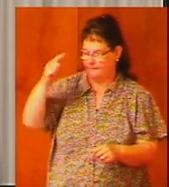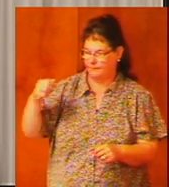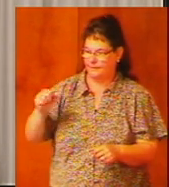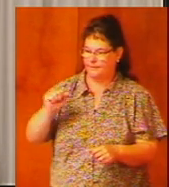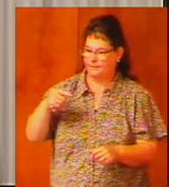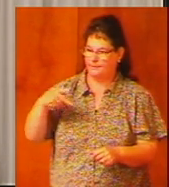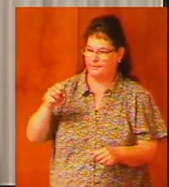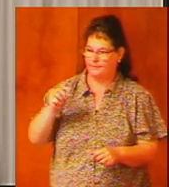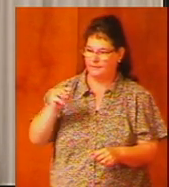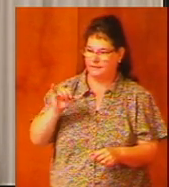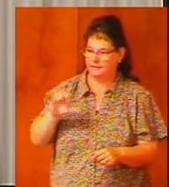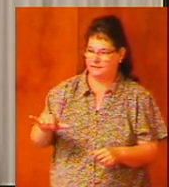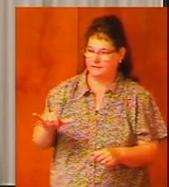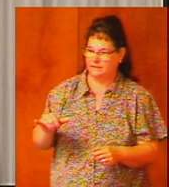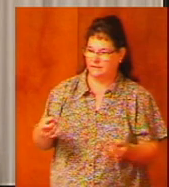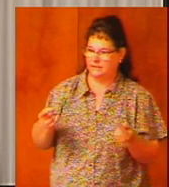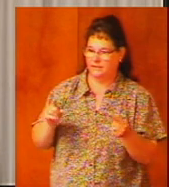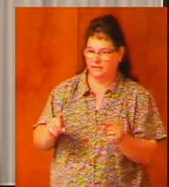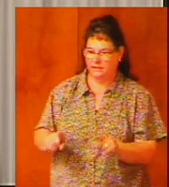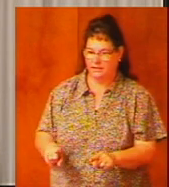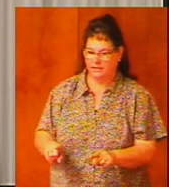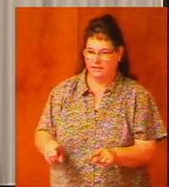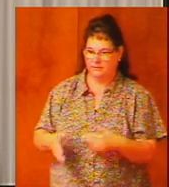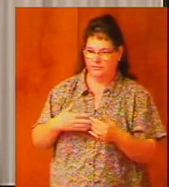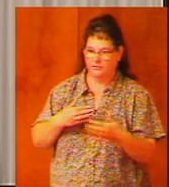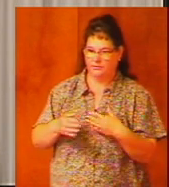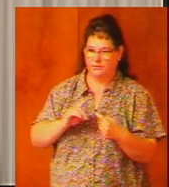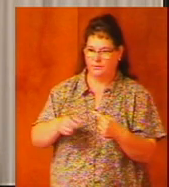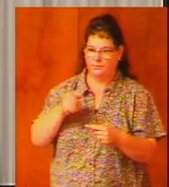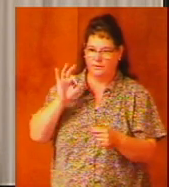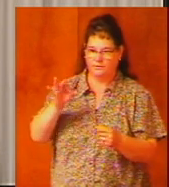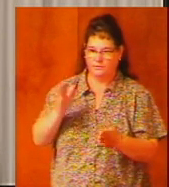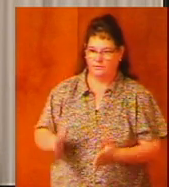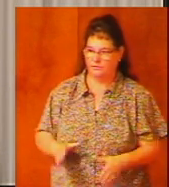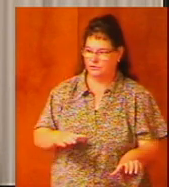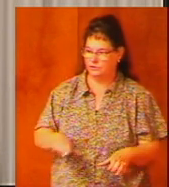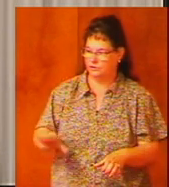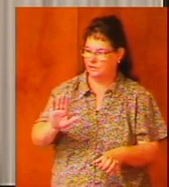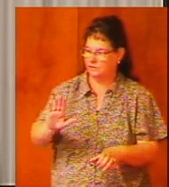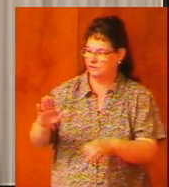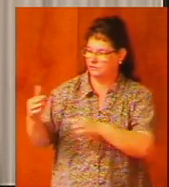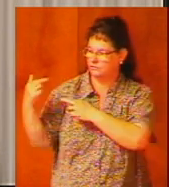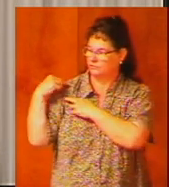apostasy to occur even when the preacher does his job